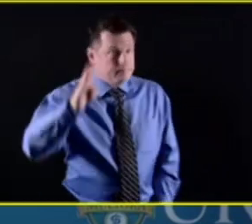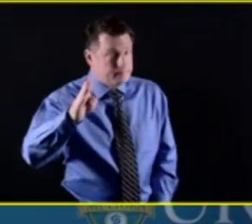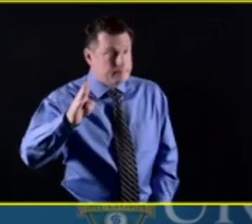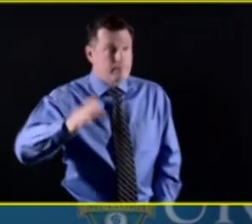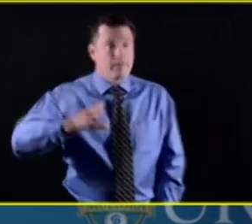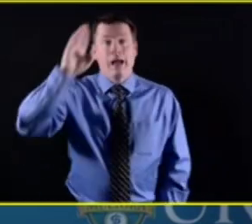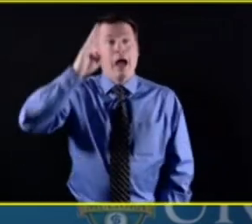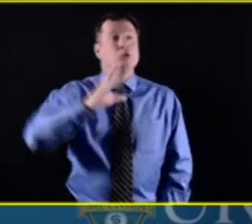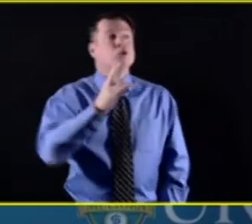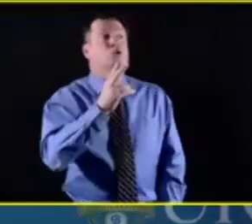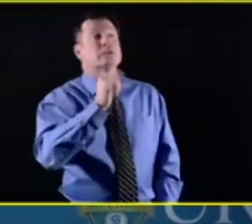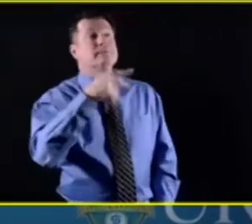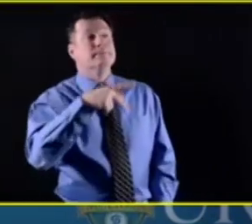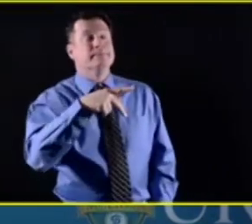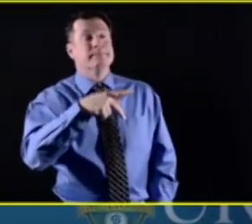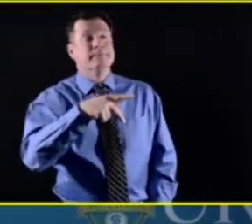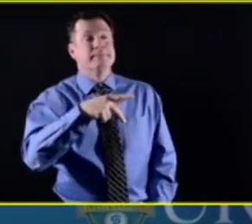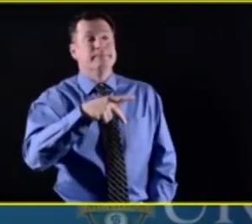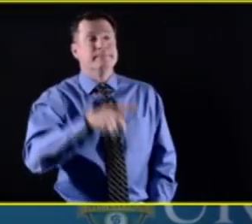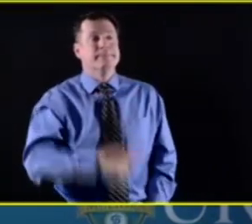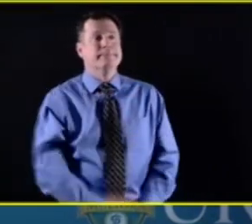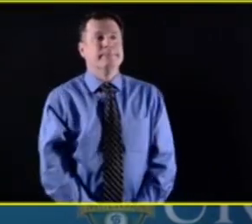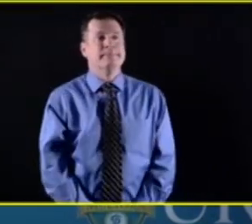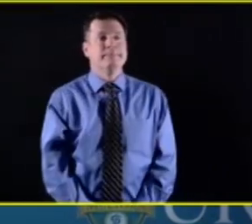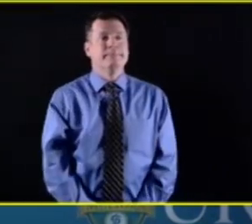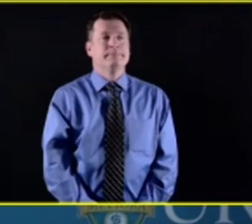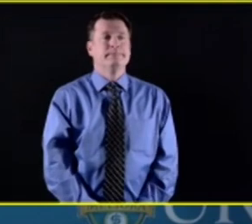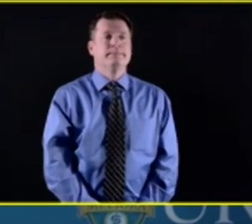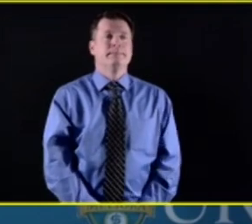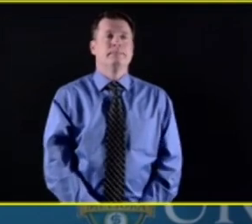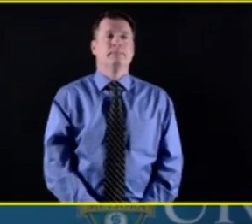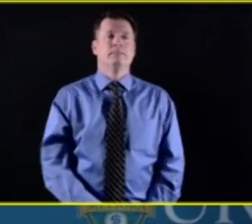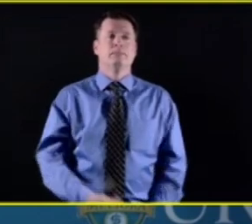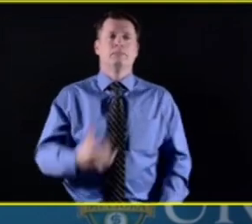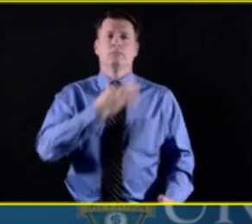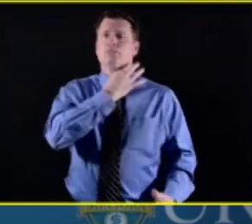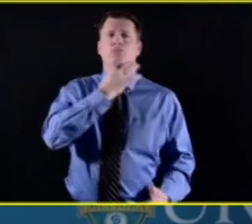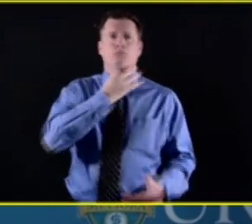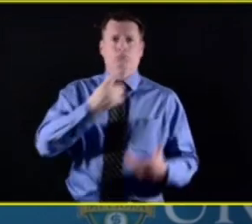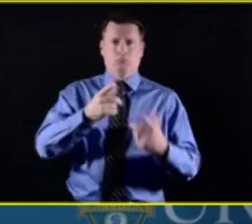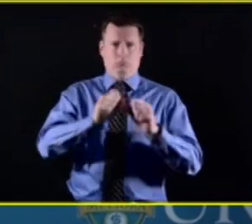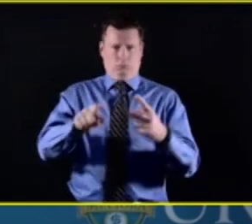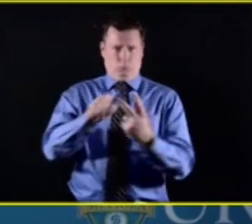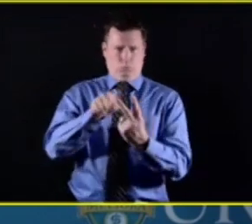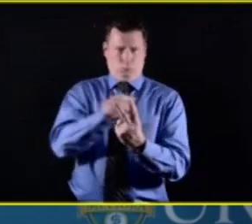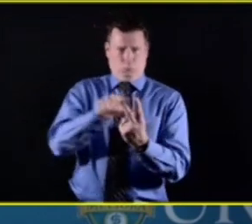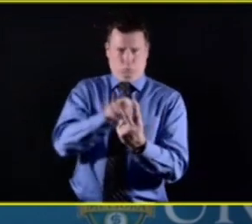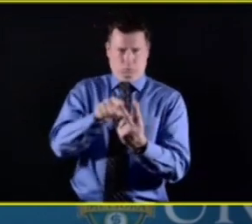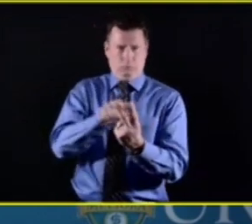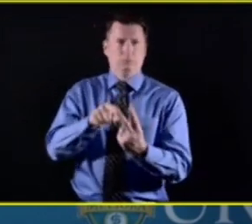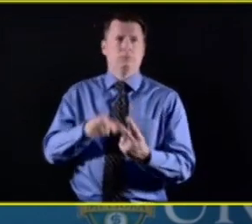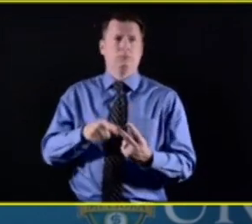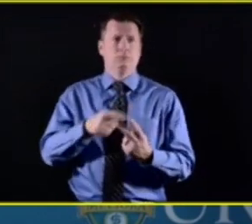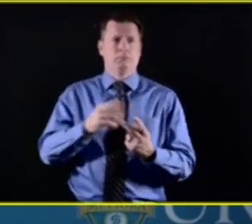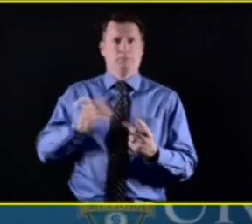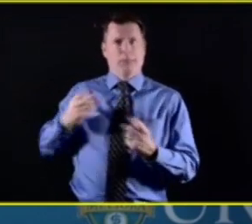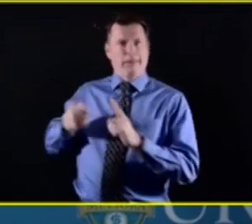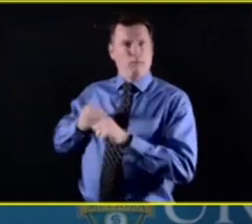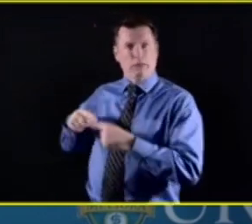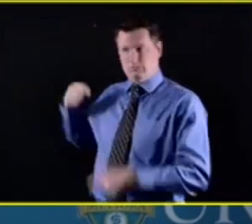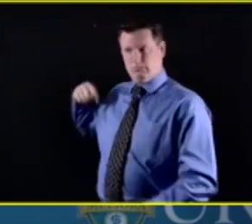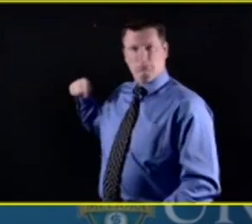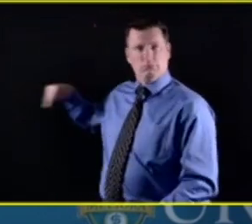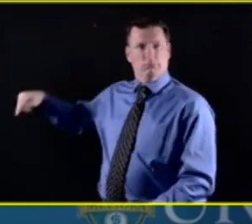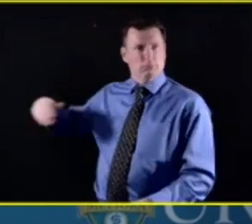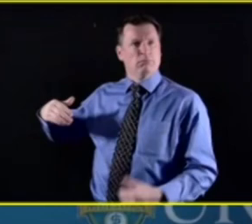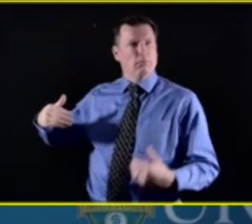Anyway, so doctors, I just wanted to ask you, you know, I have a lot of my friends, a lot of my girlfriends are moms and a